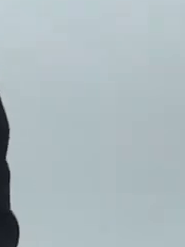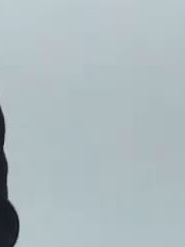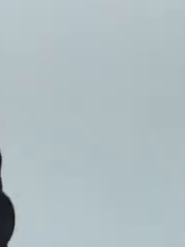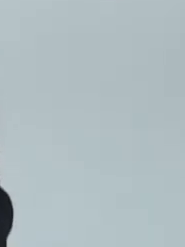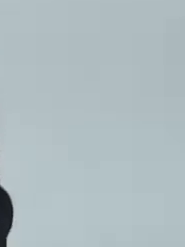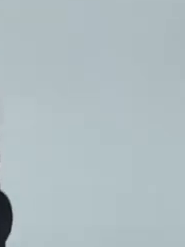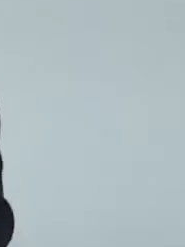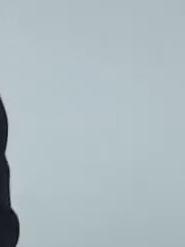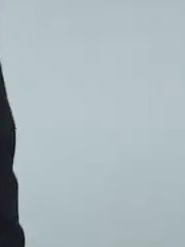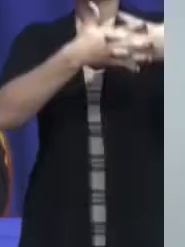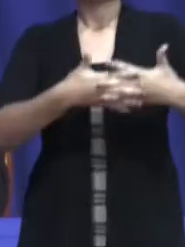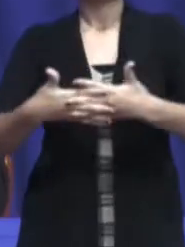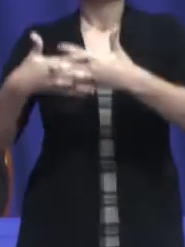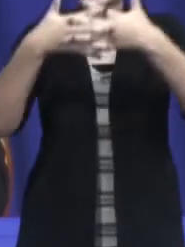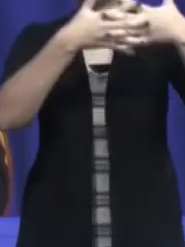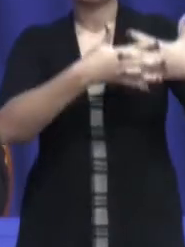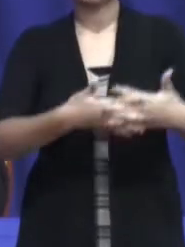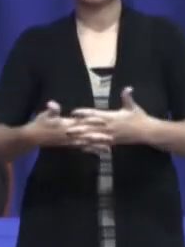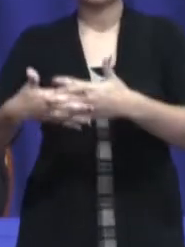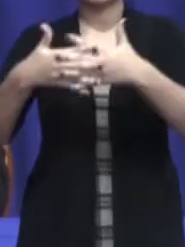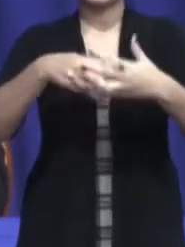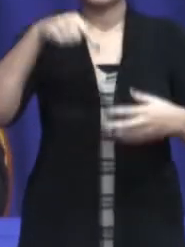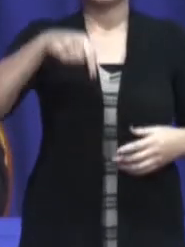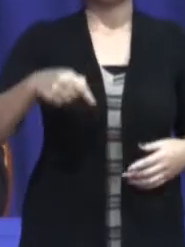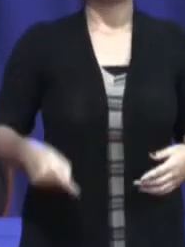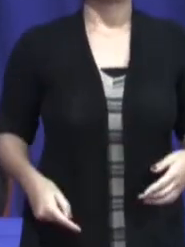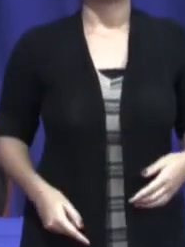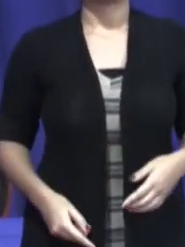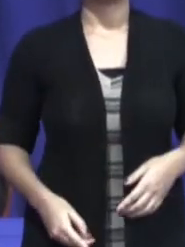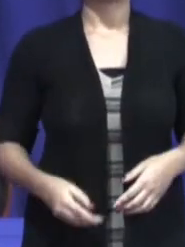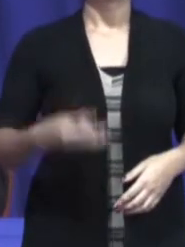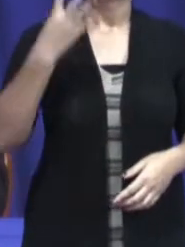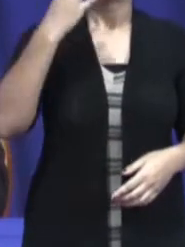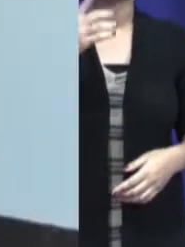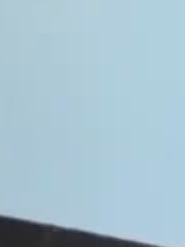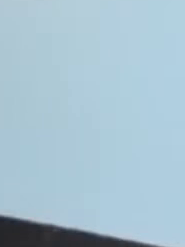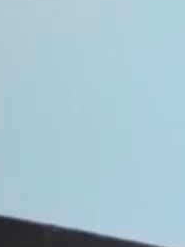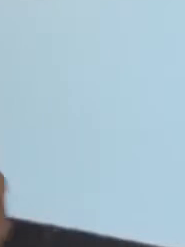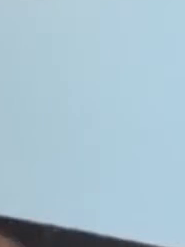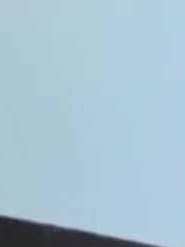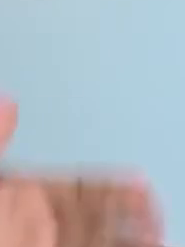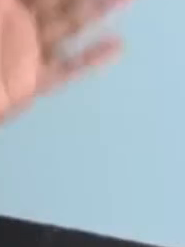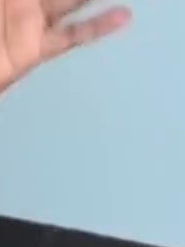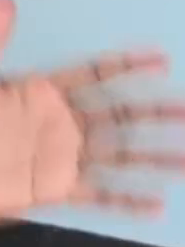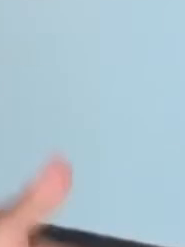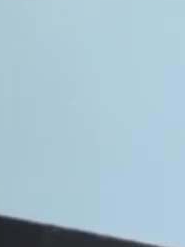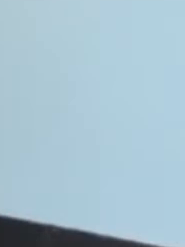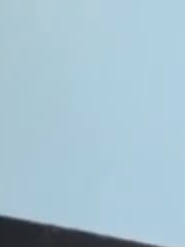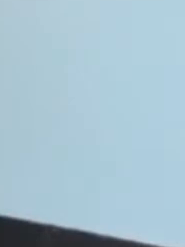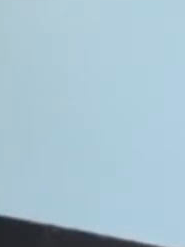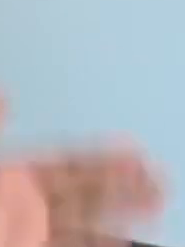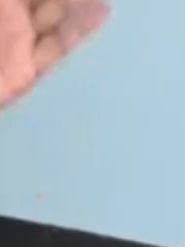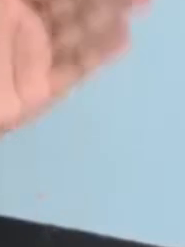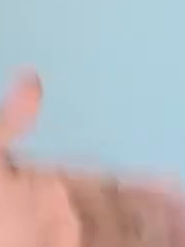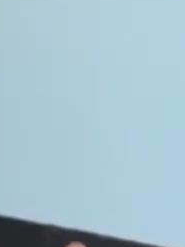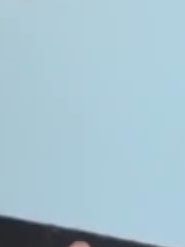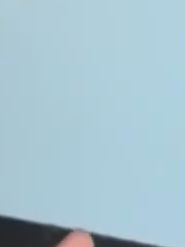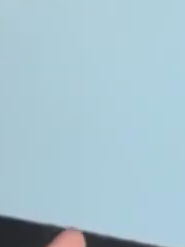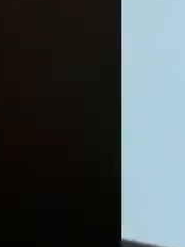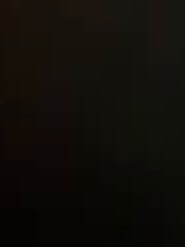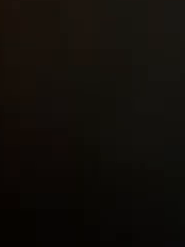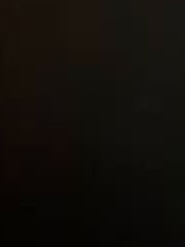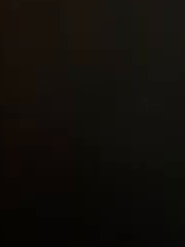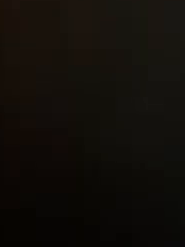adopted by Parliament, four persons declared cured from COVID-19. Students make use of online studying